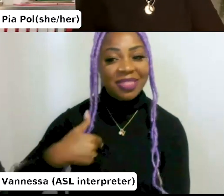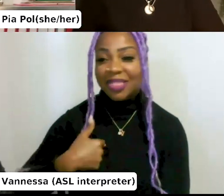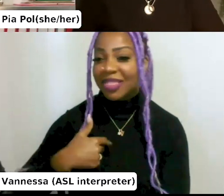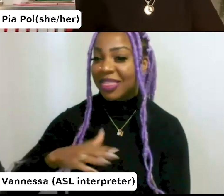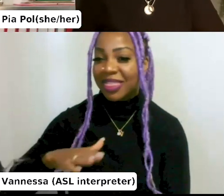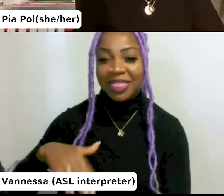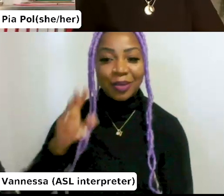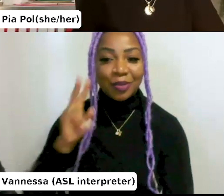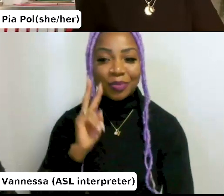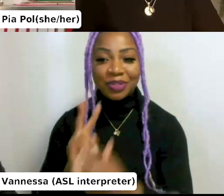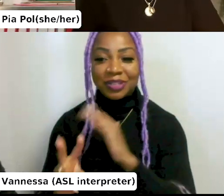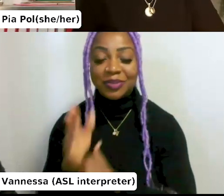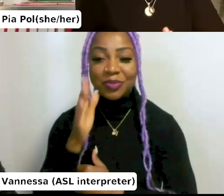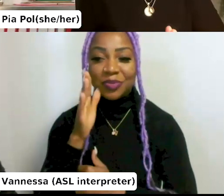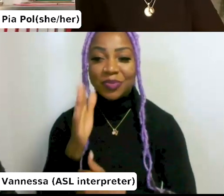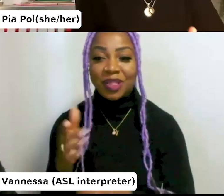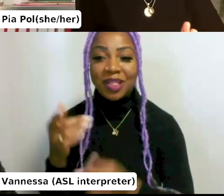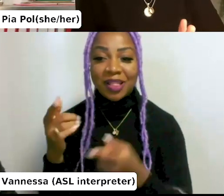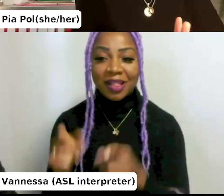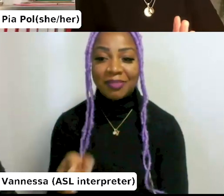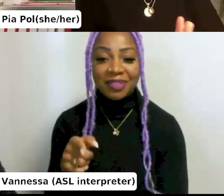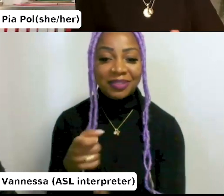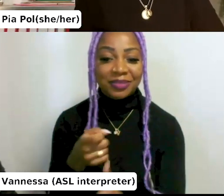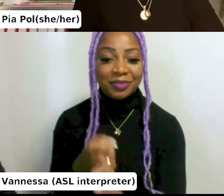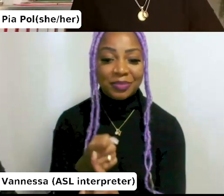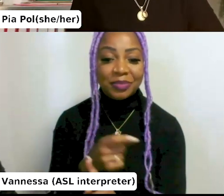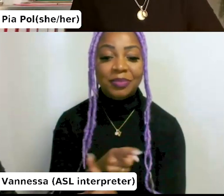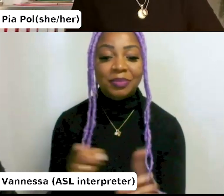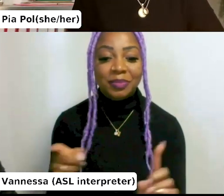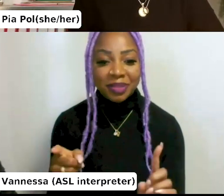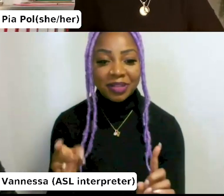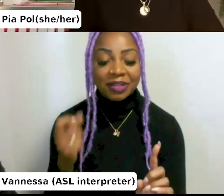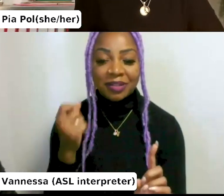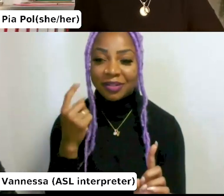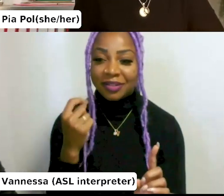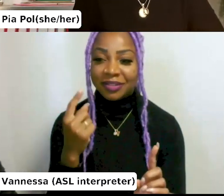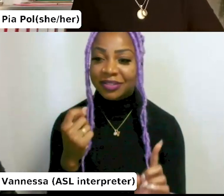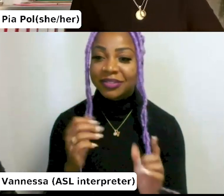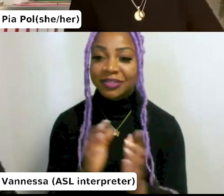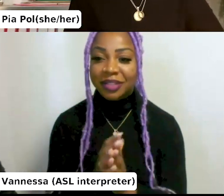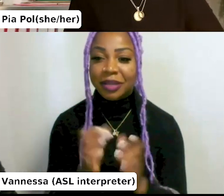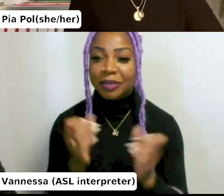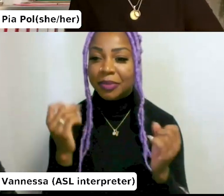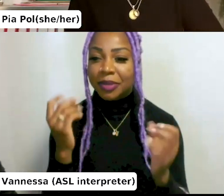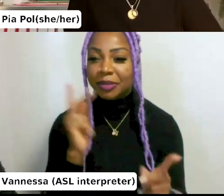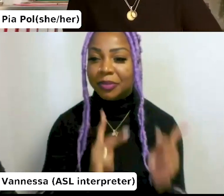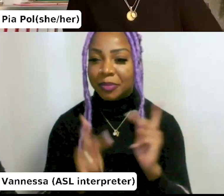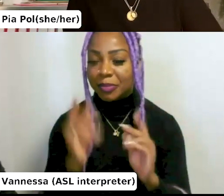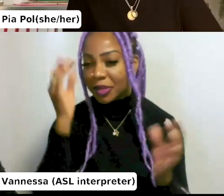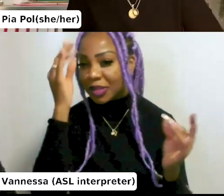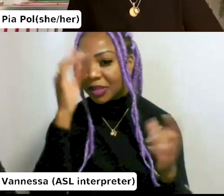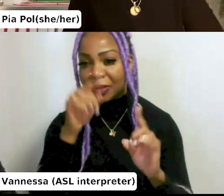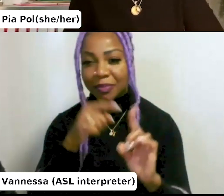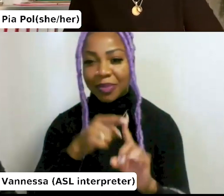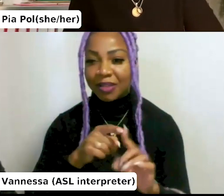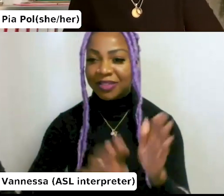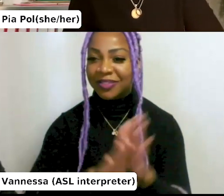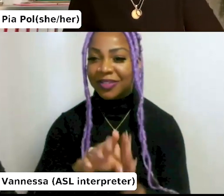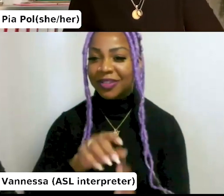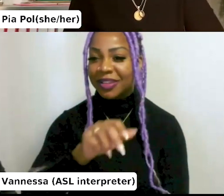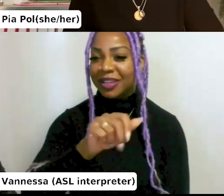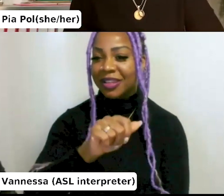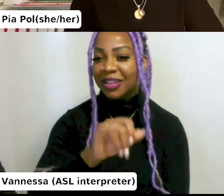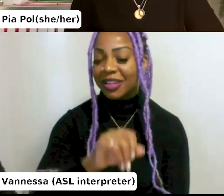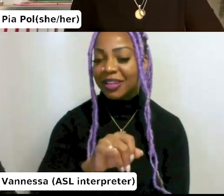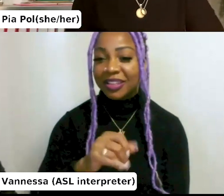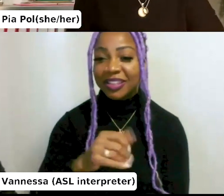uh, to happen with this book, but what actually was apparently on a lot of people's mind was this development of AI. So I think